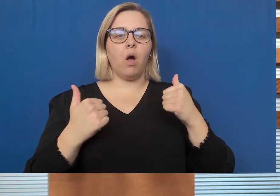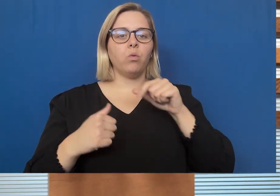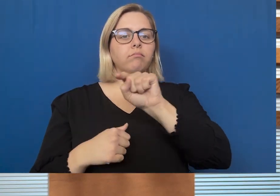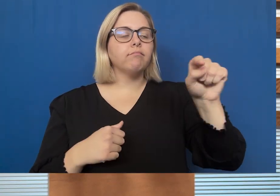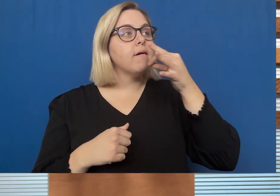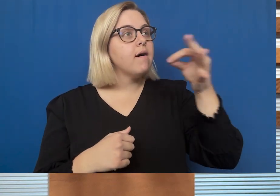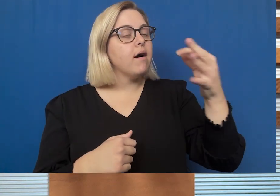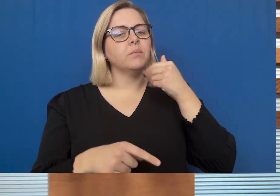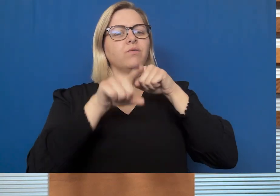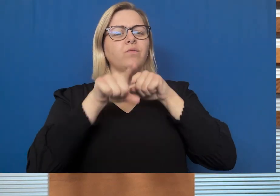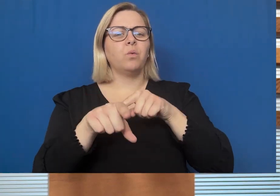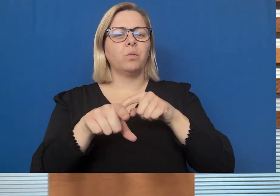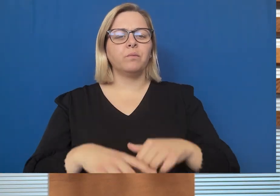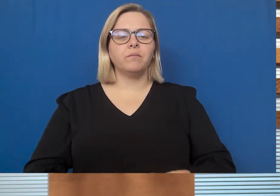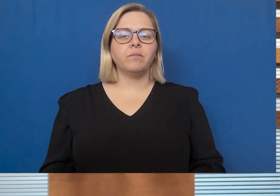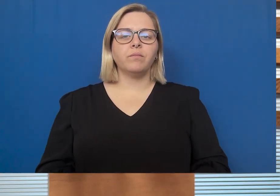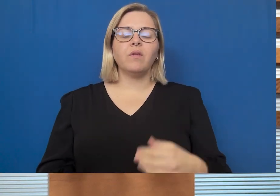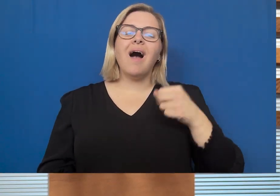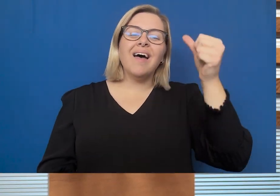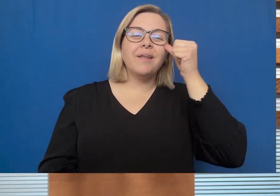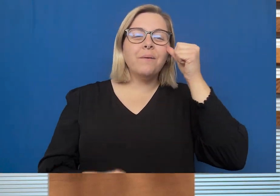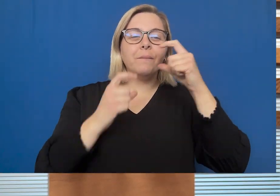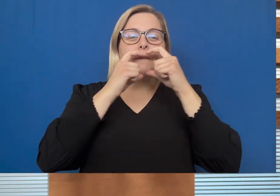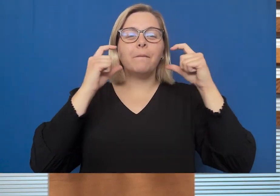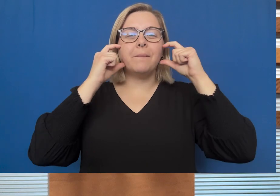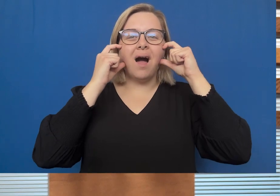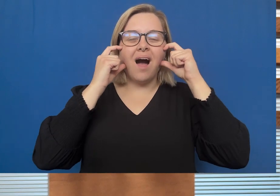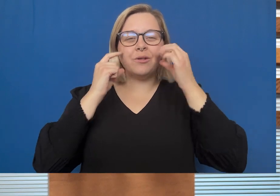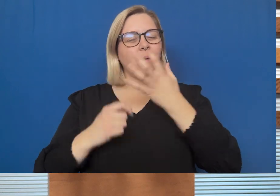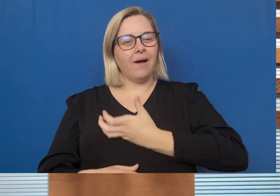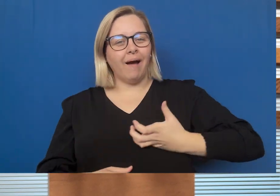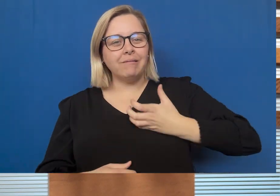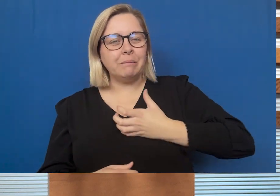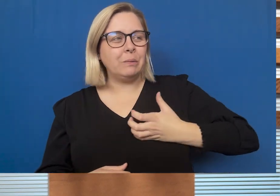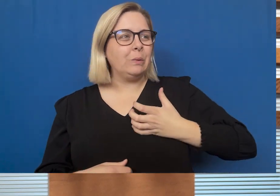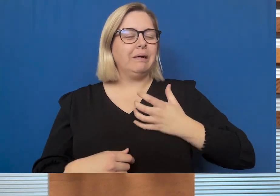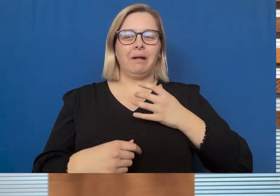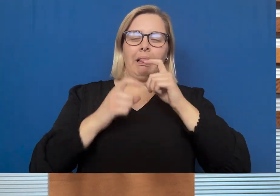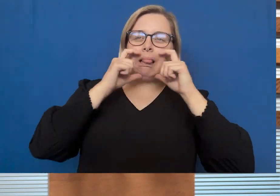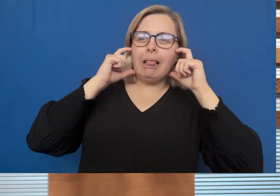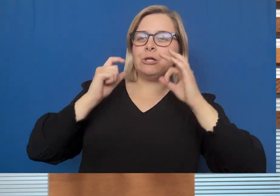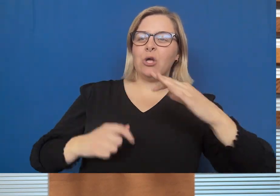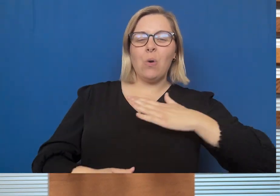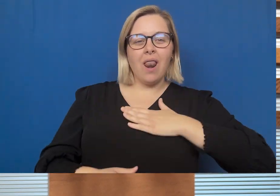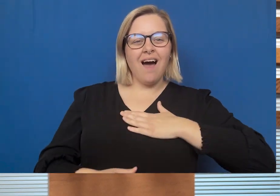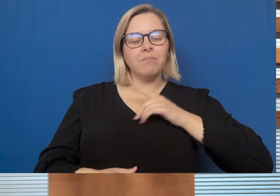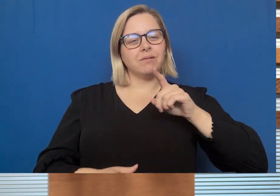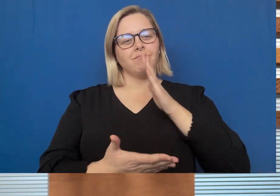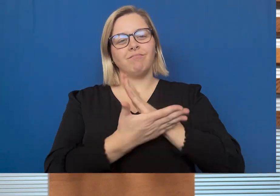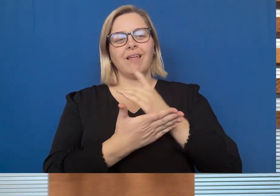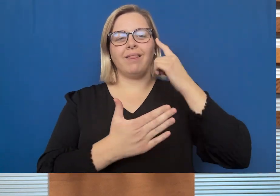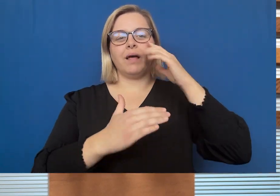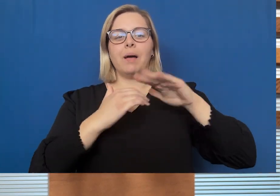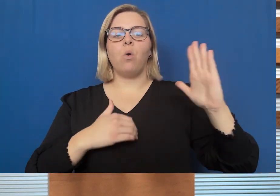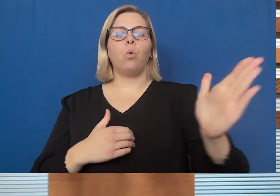even uncomfortable. But our health professionals are well trained and have everyone's safety in mind. So please